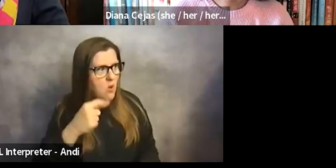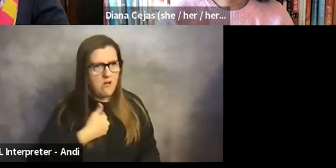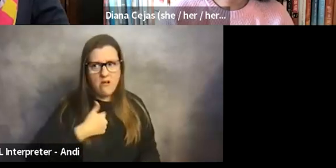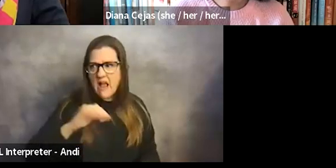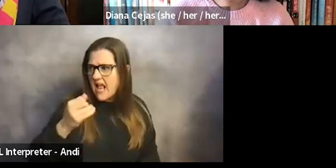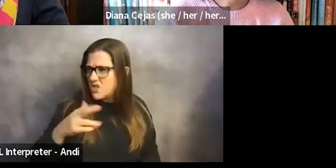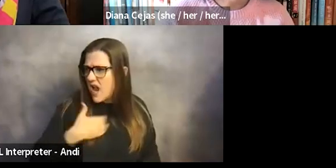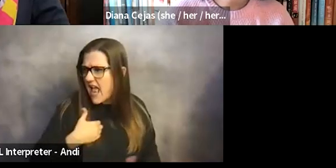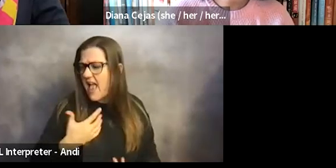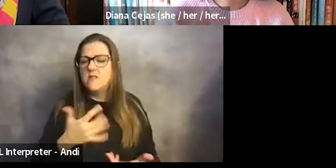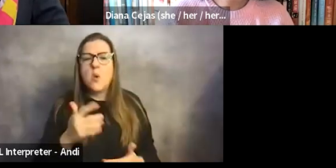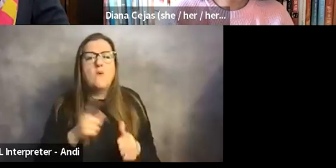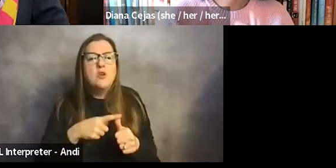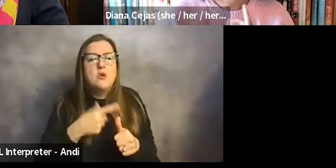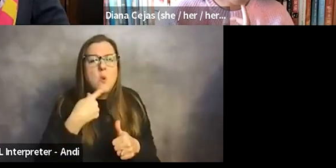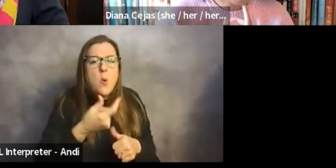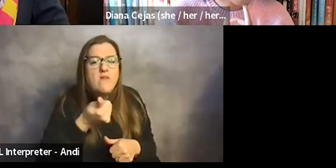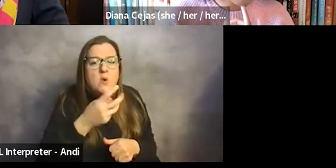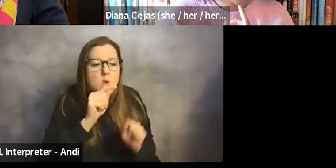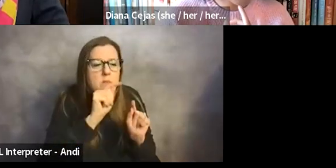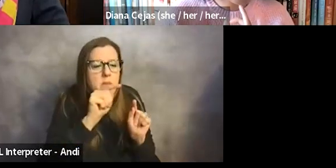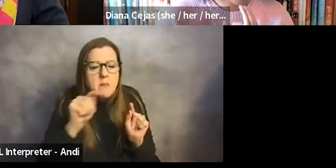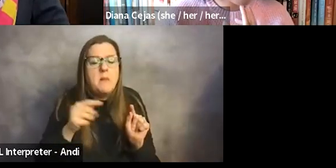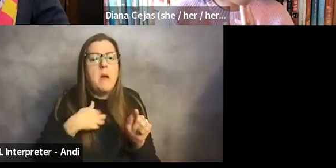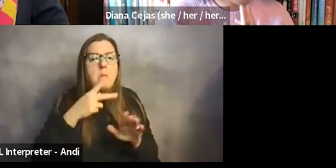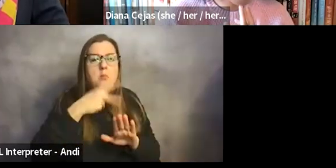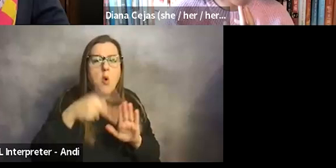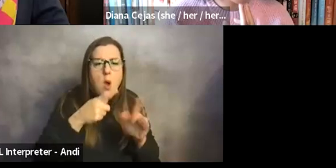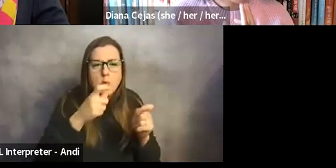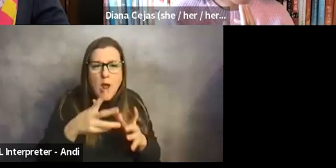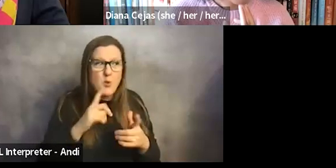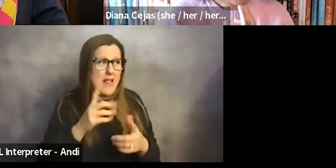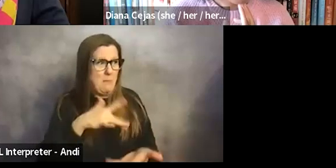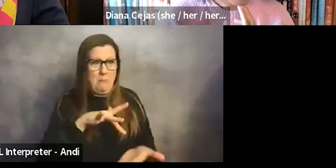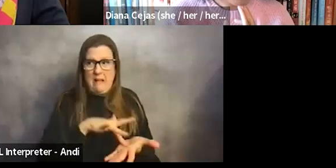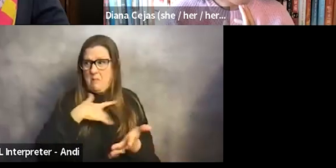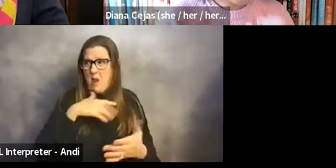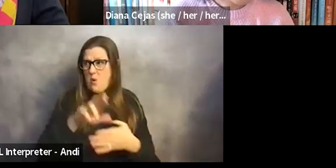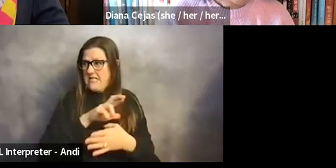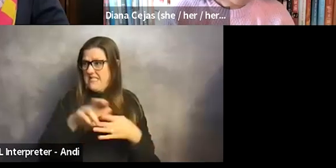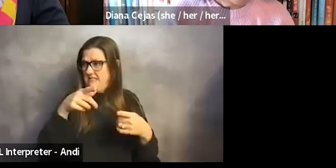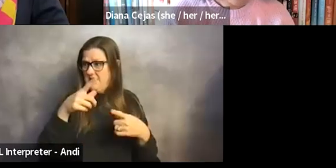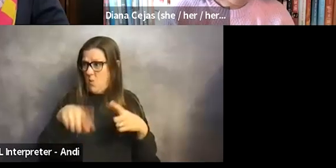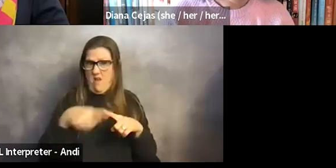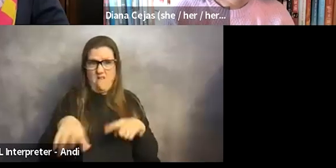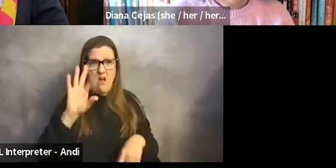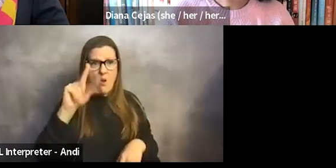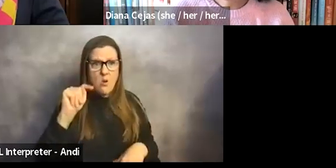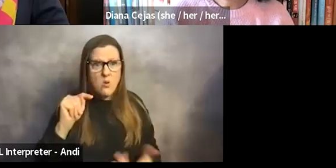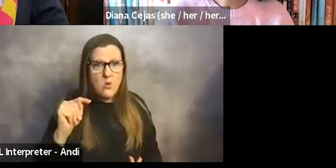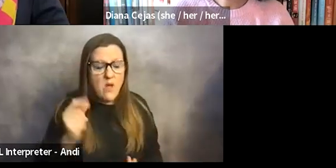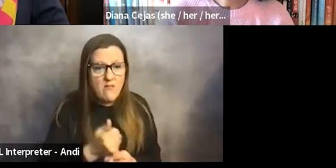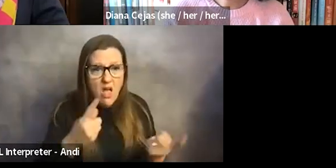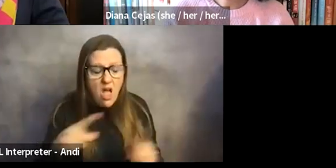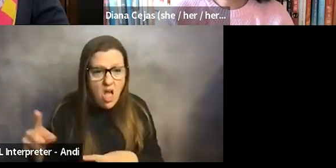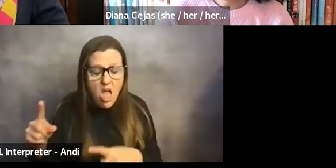know my program director, because again, I was in the middle of my residency training when all of this was going on. And I think